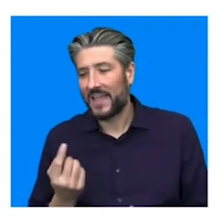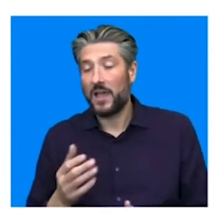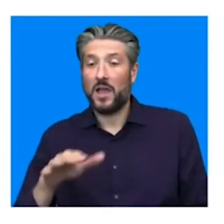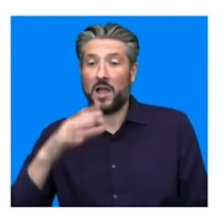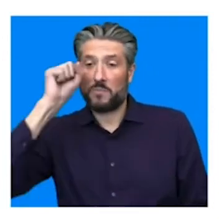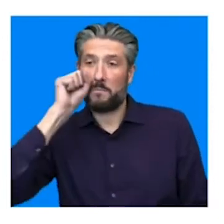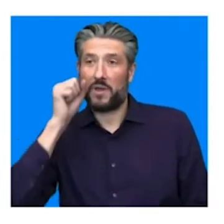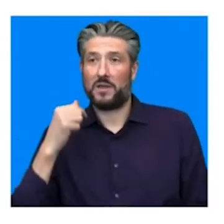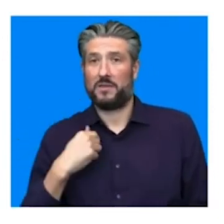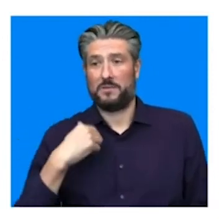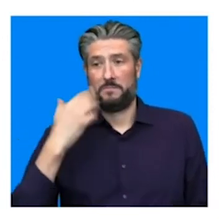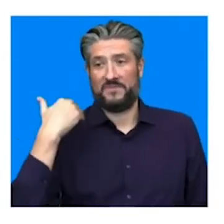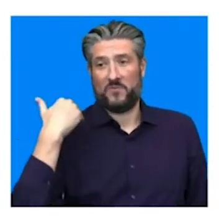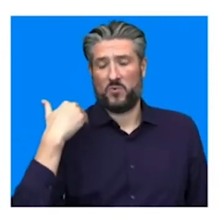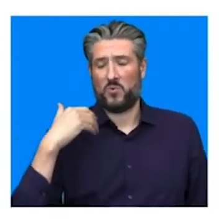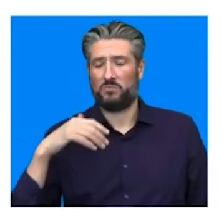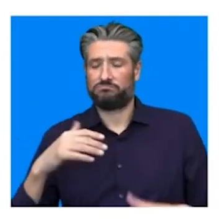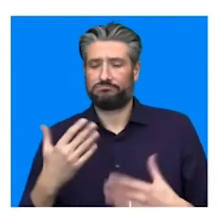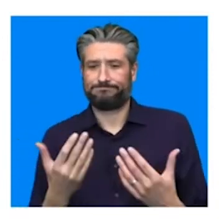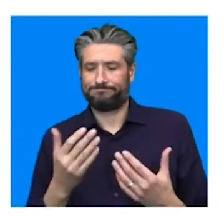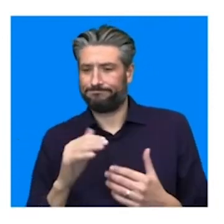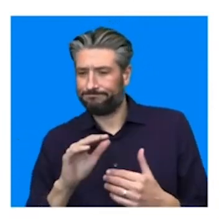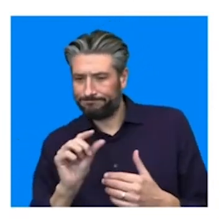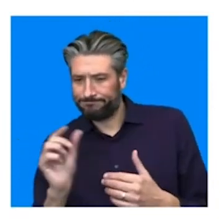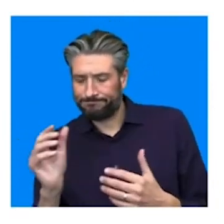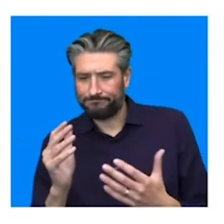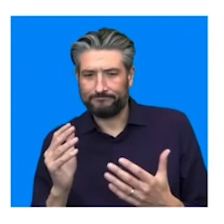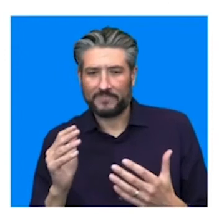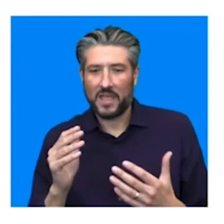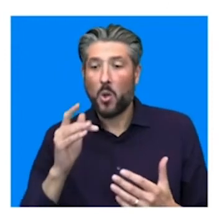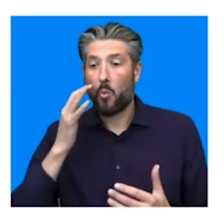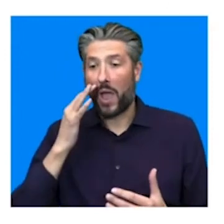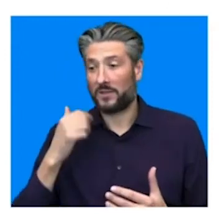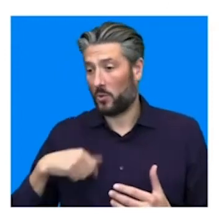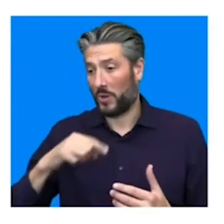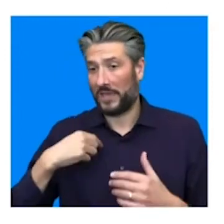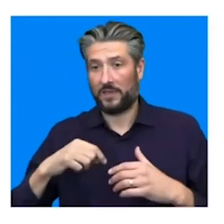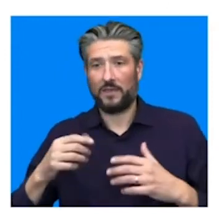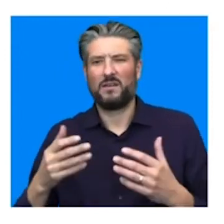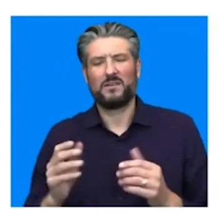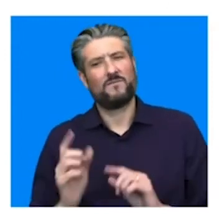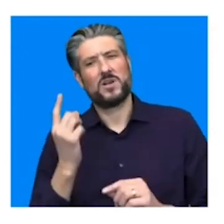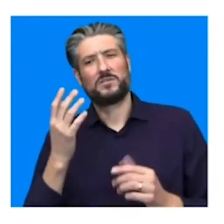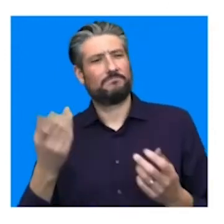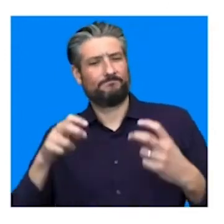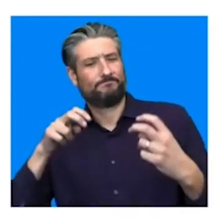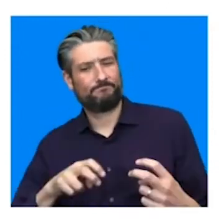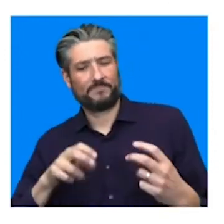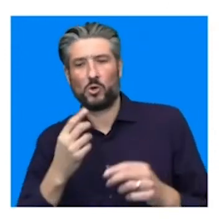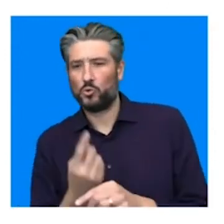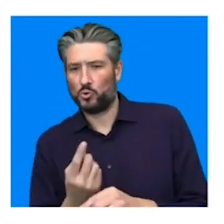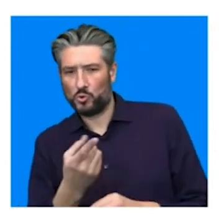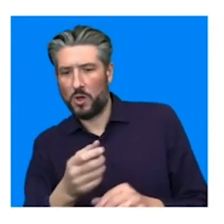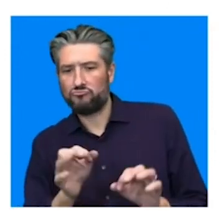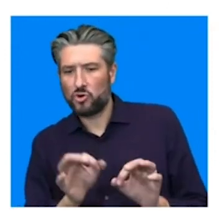was was about how once we started sitting down with Bruno and his team and learning all of this